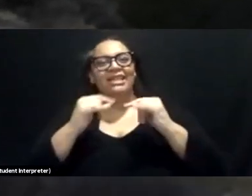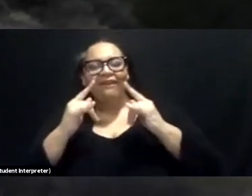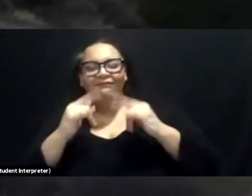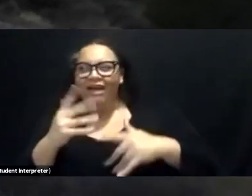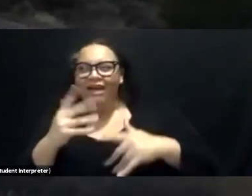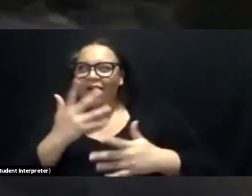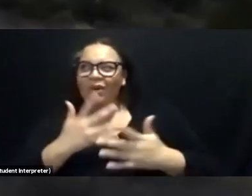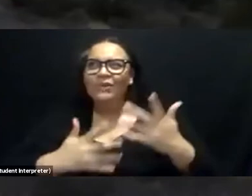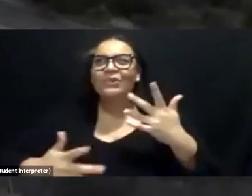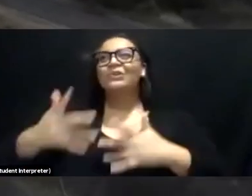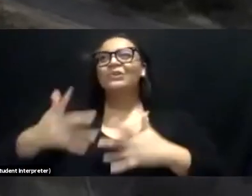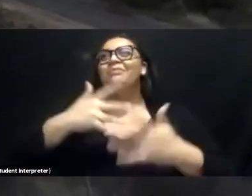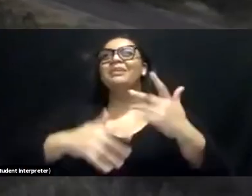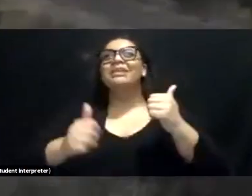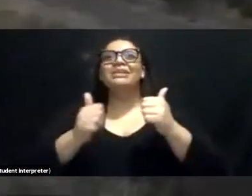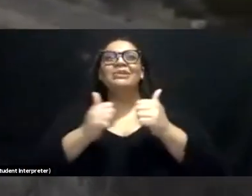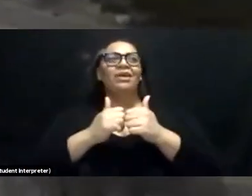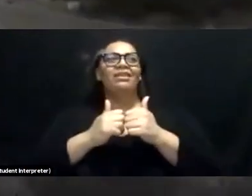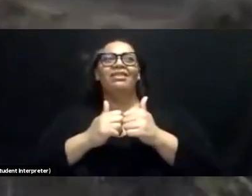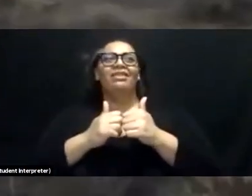sunscreen.